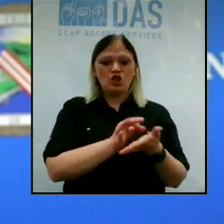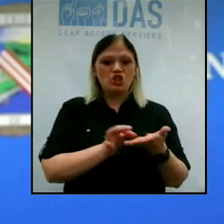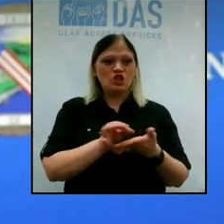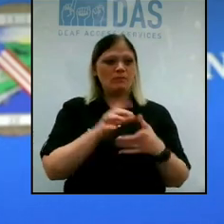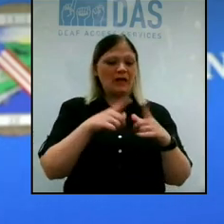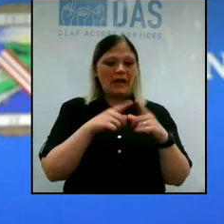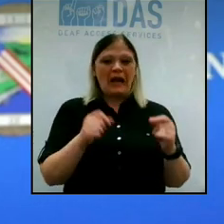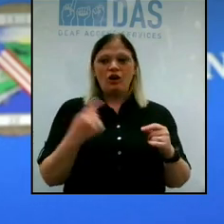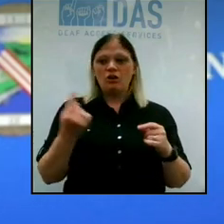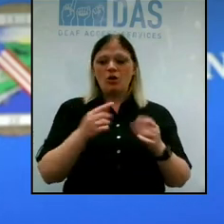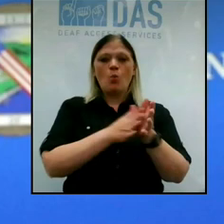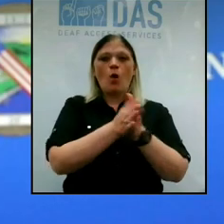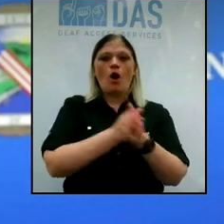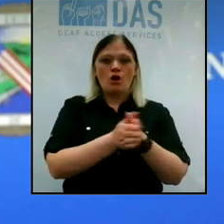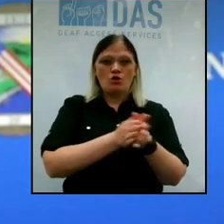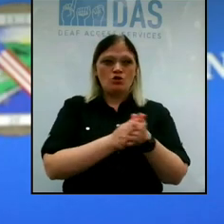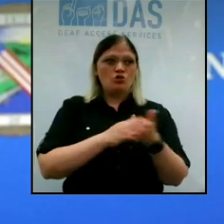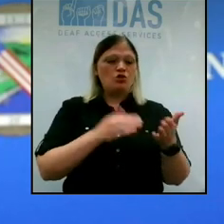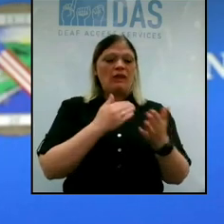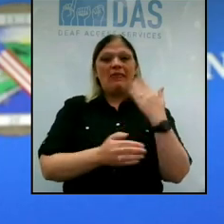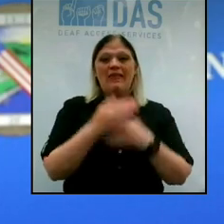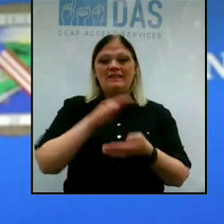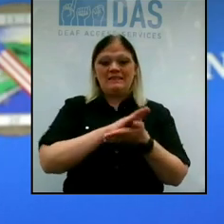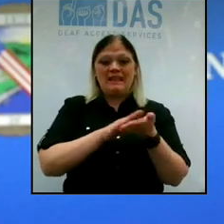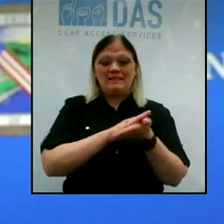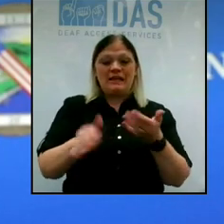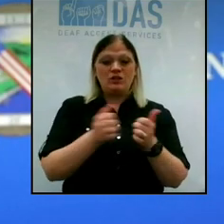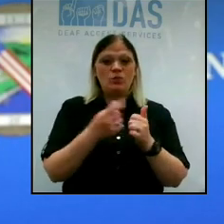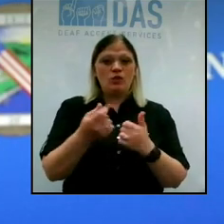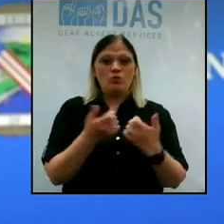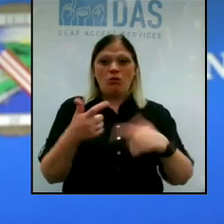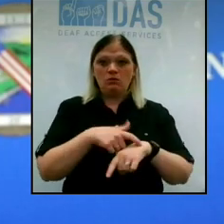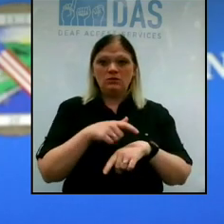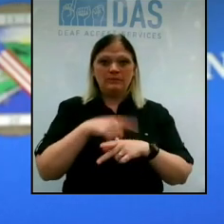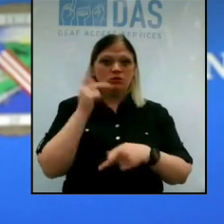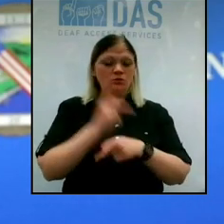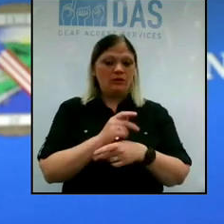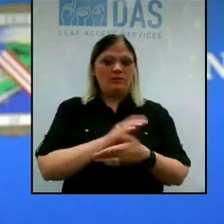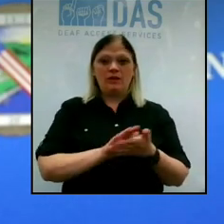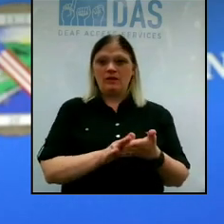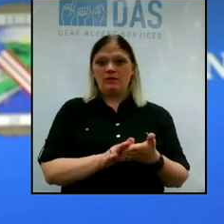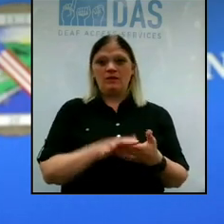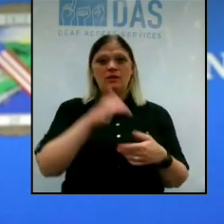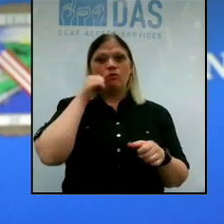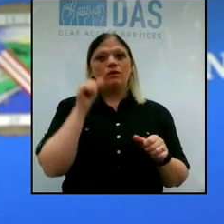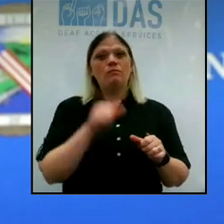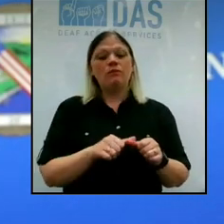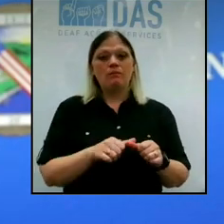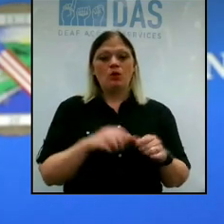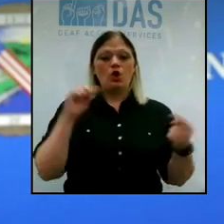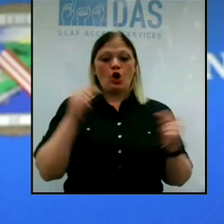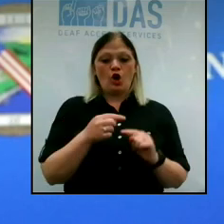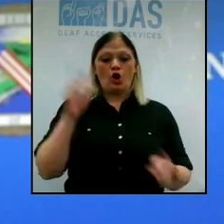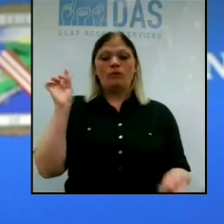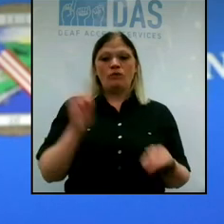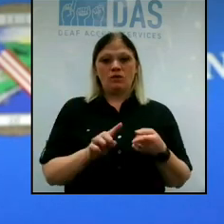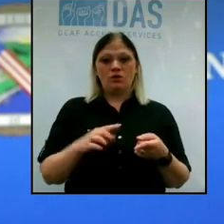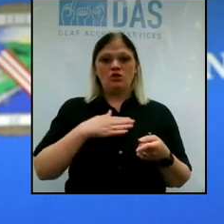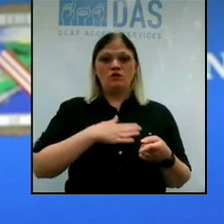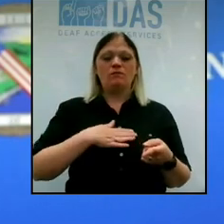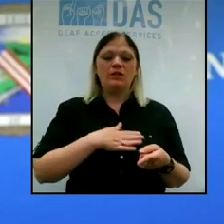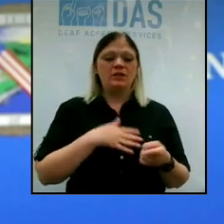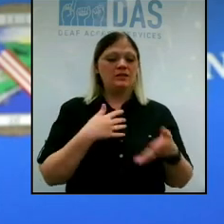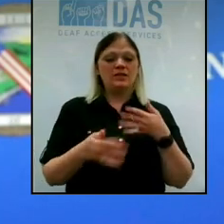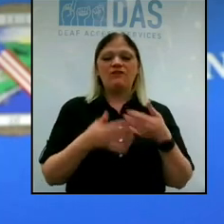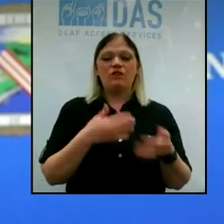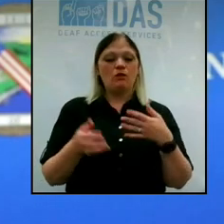your hand. Make sure that you have hand sanitizer with you at all times to keep your hands clean. Remember, it's harm reduction. But please, even